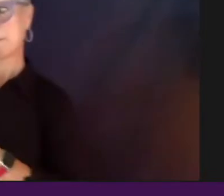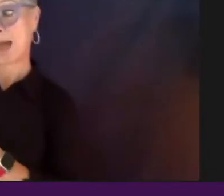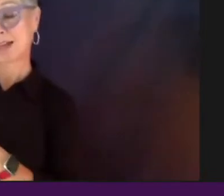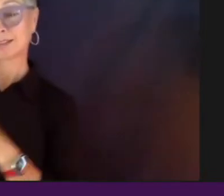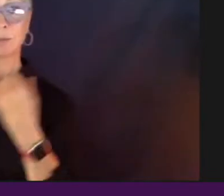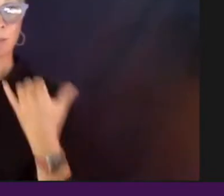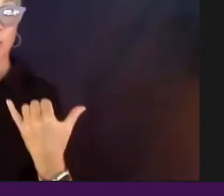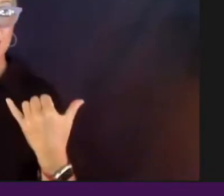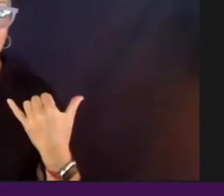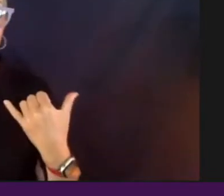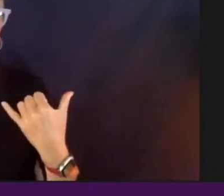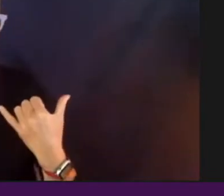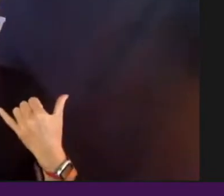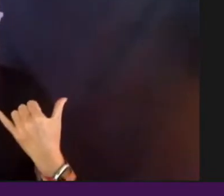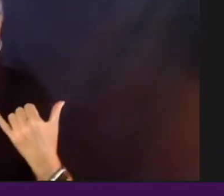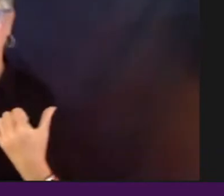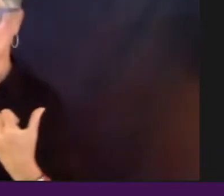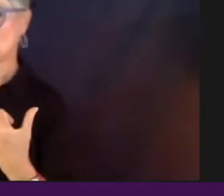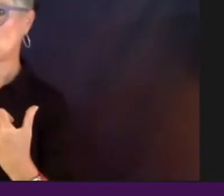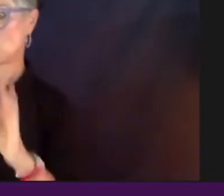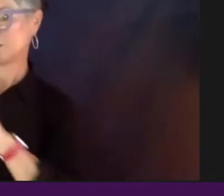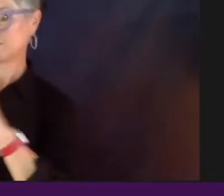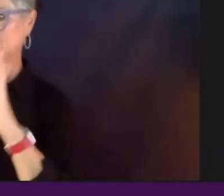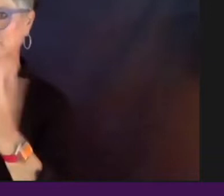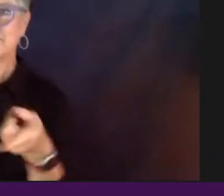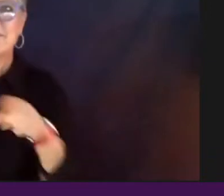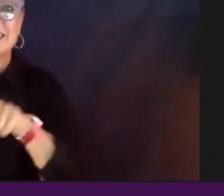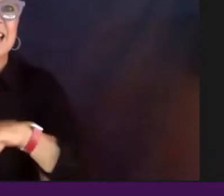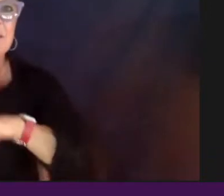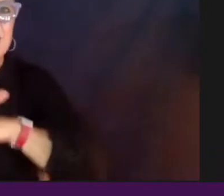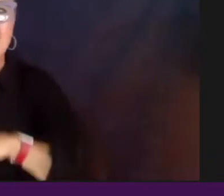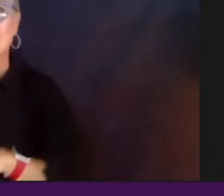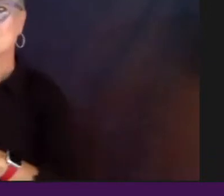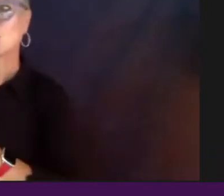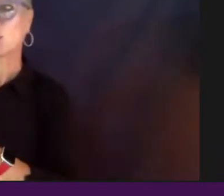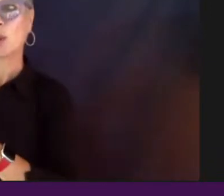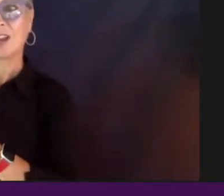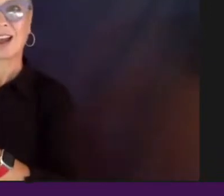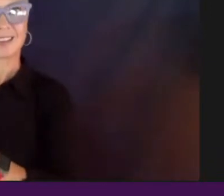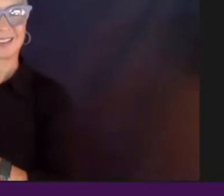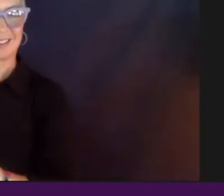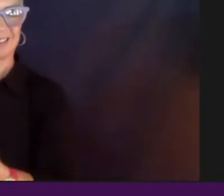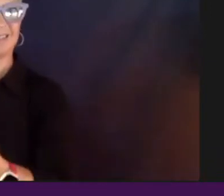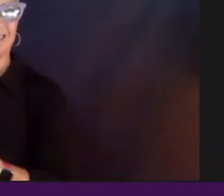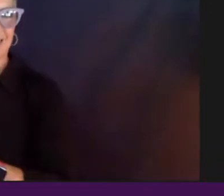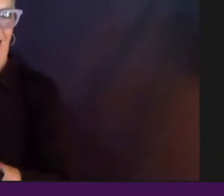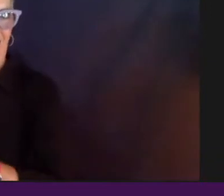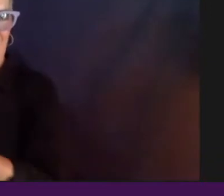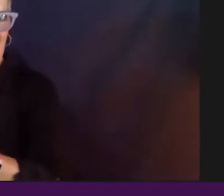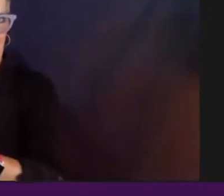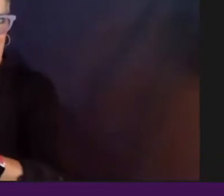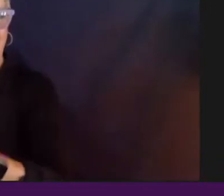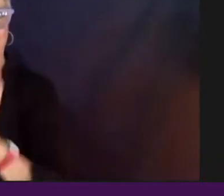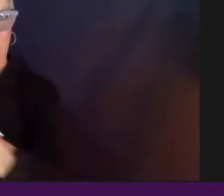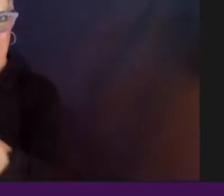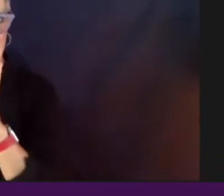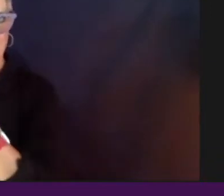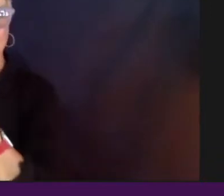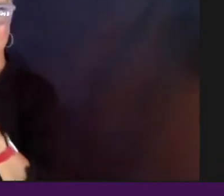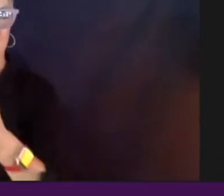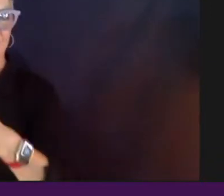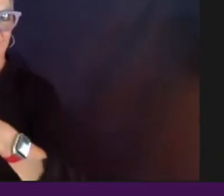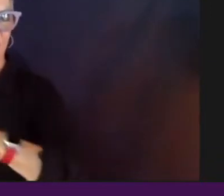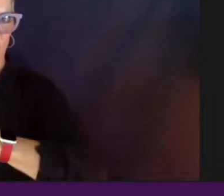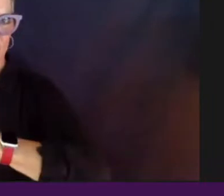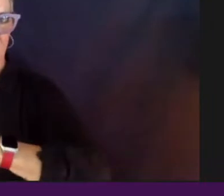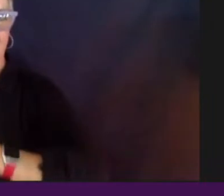it's going to air the same night that Rita's doc premieres. Okay, great. Looking forward to that. And so let